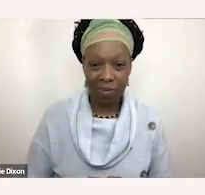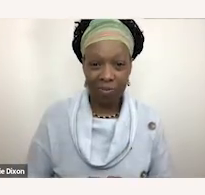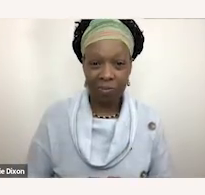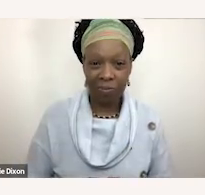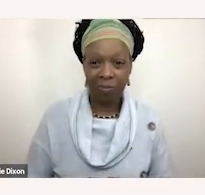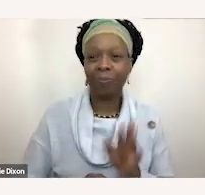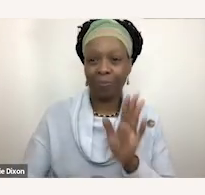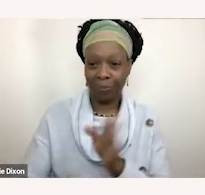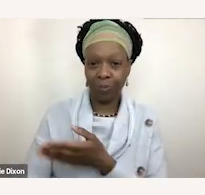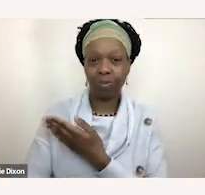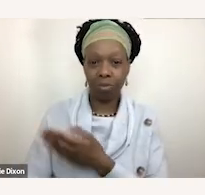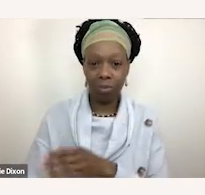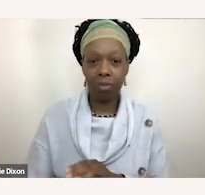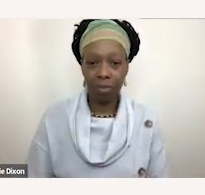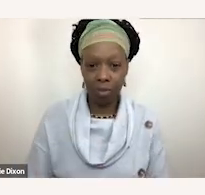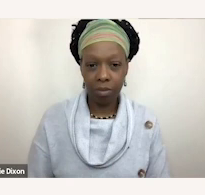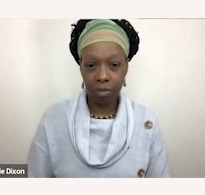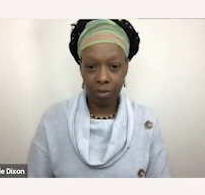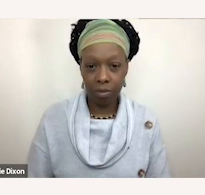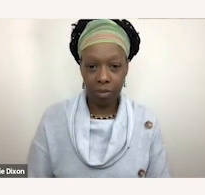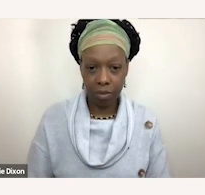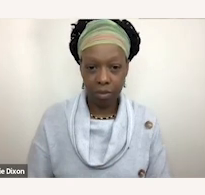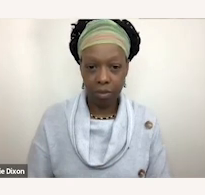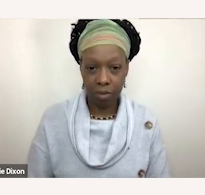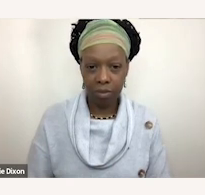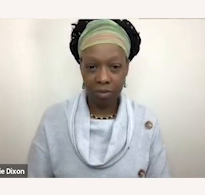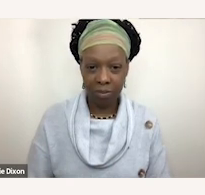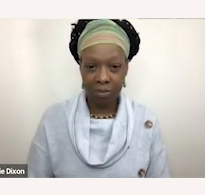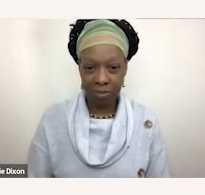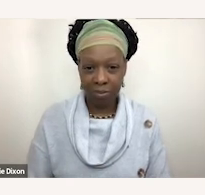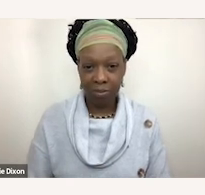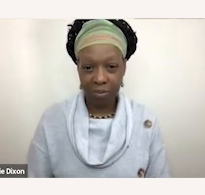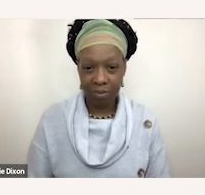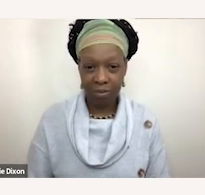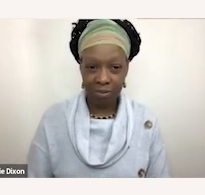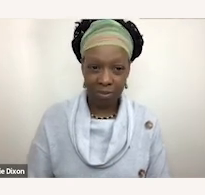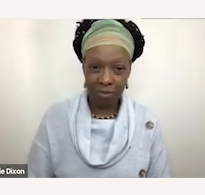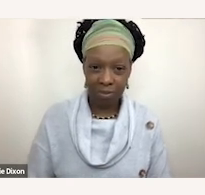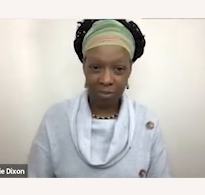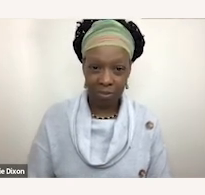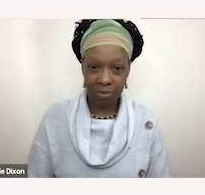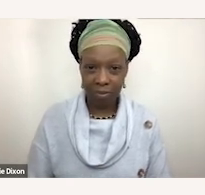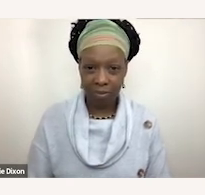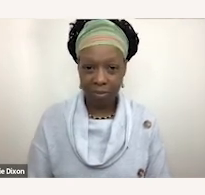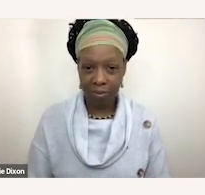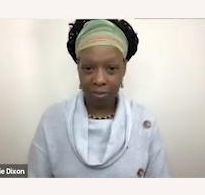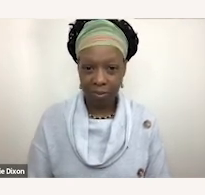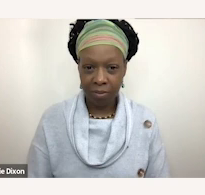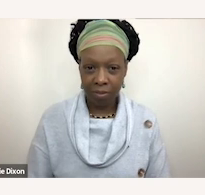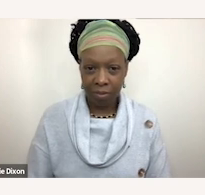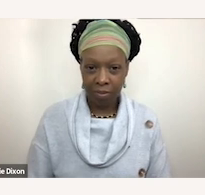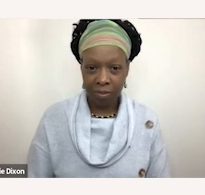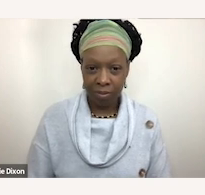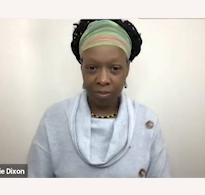This me. I'm going